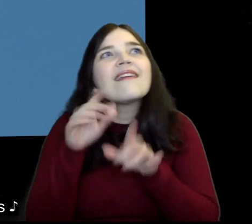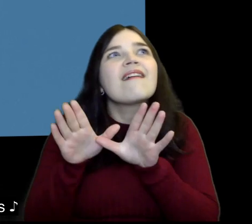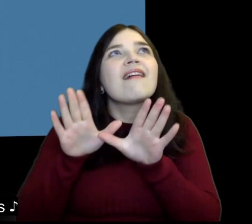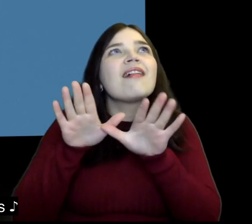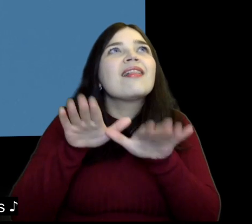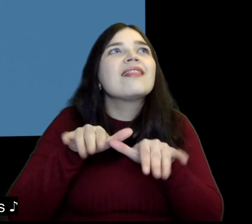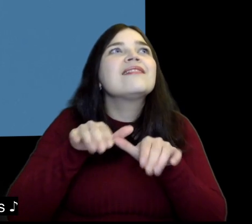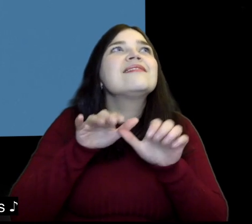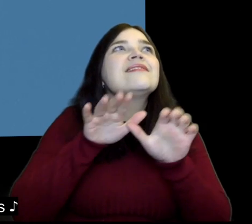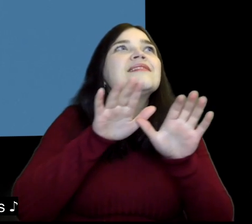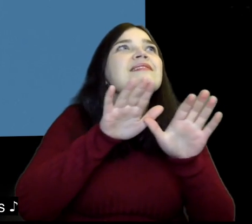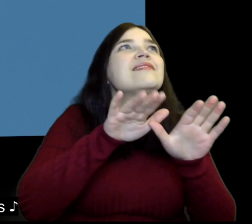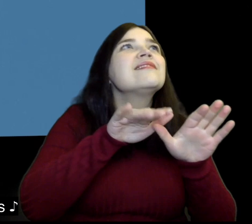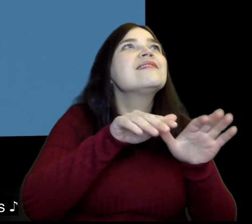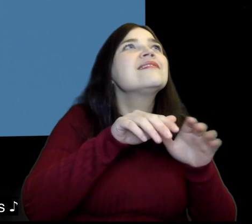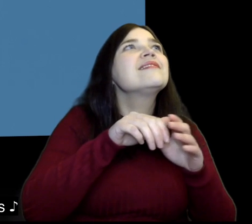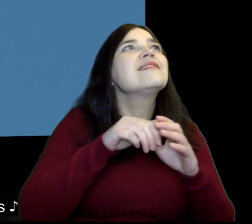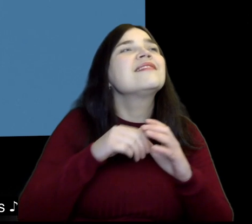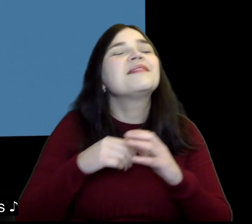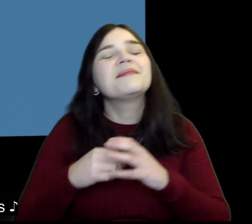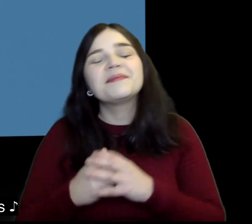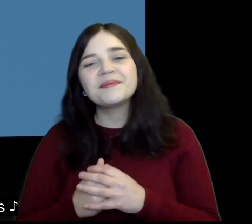Like eagles